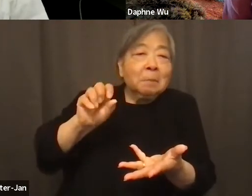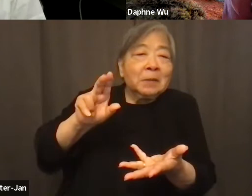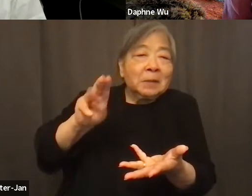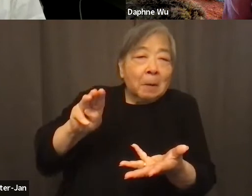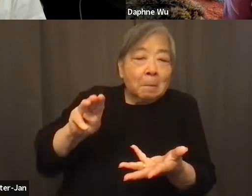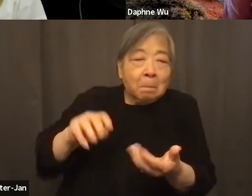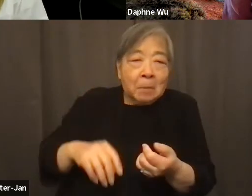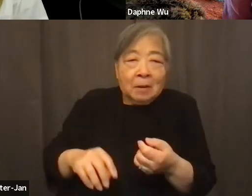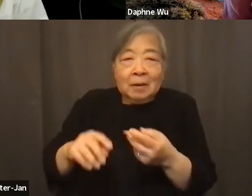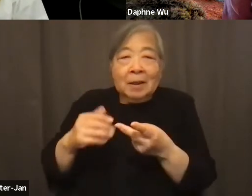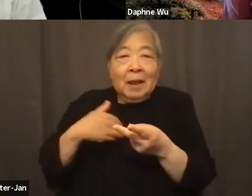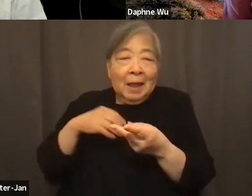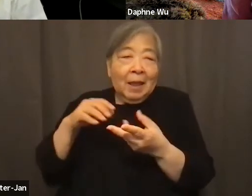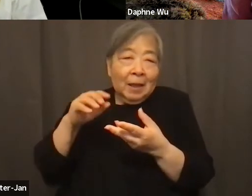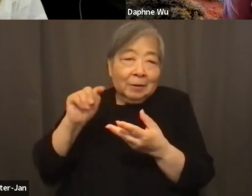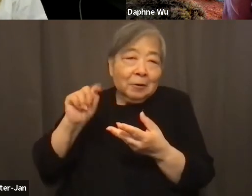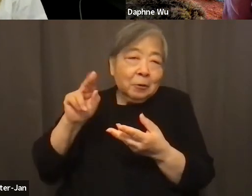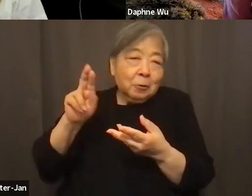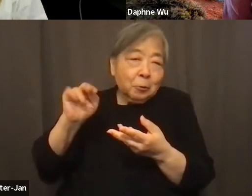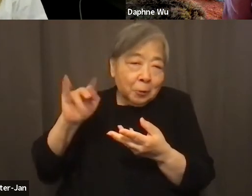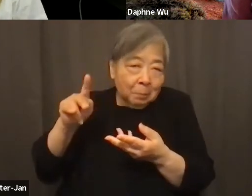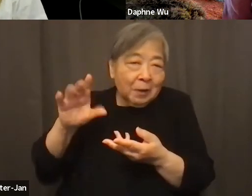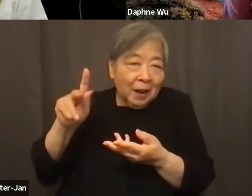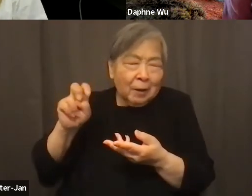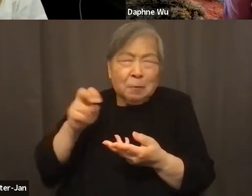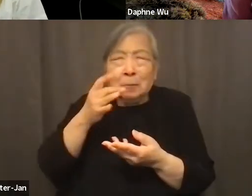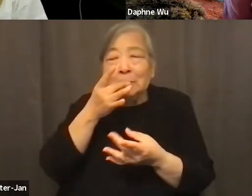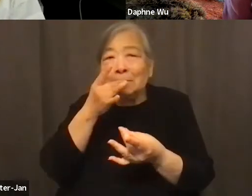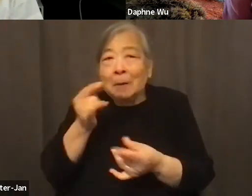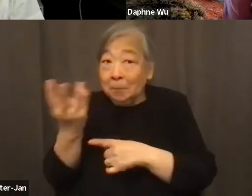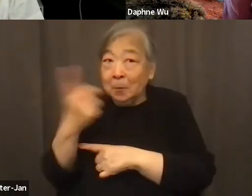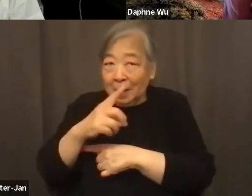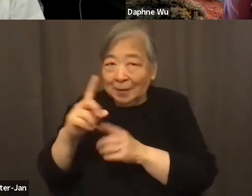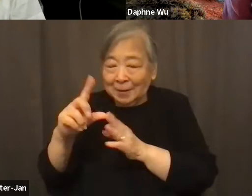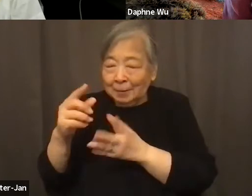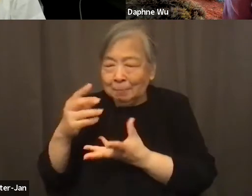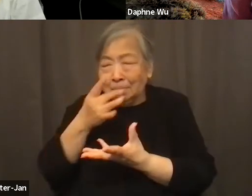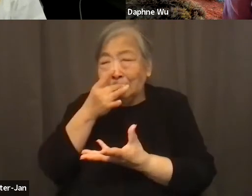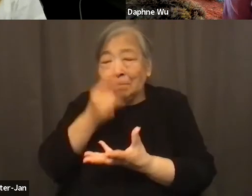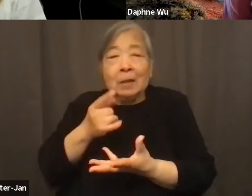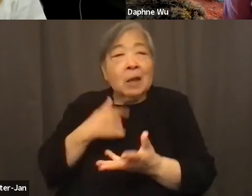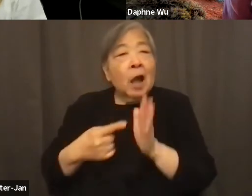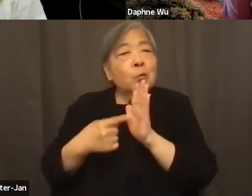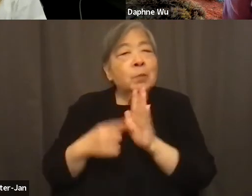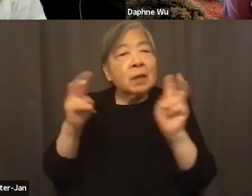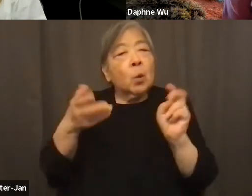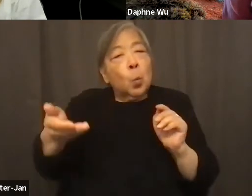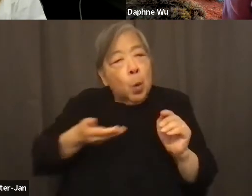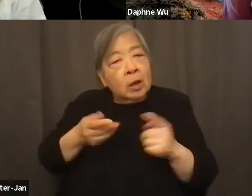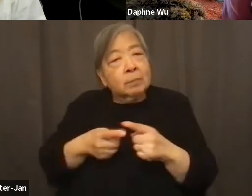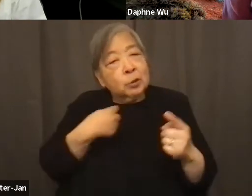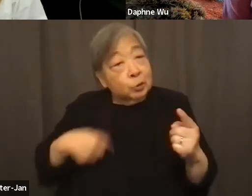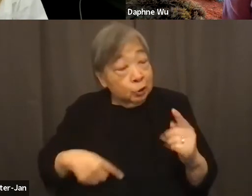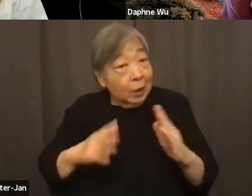had lopako or turnip cake. It's still delicious a few days later. And so, I represent Welcome to Chinatown. Welcome to